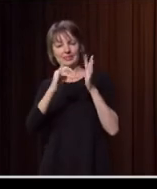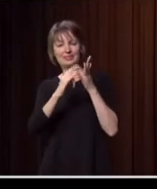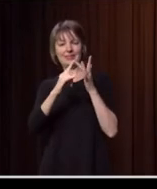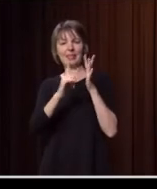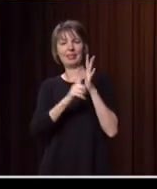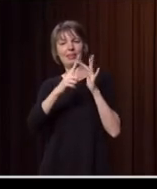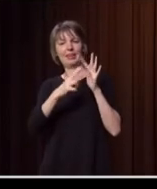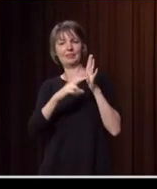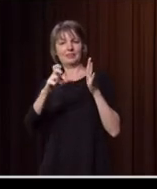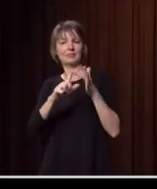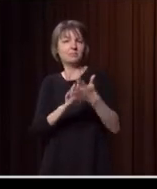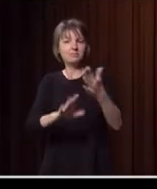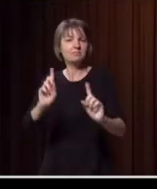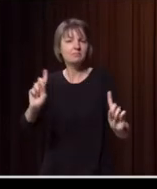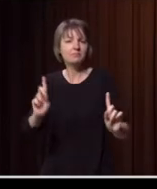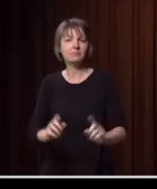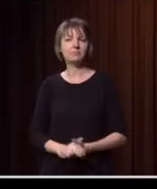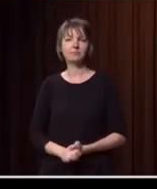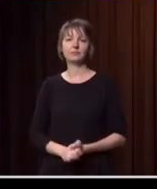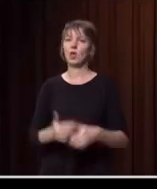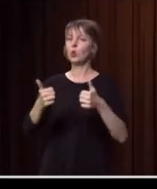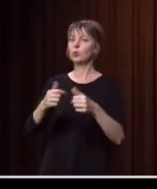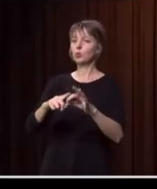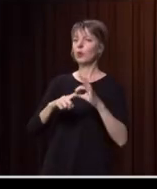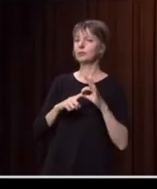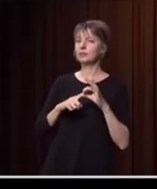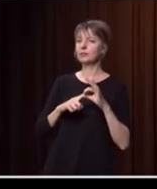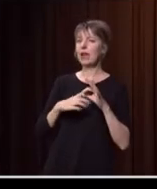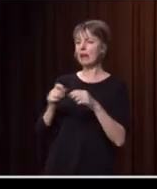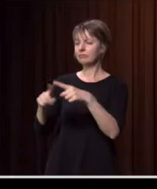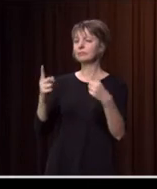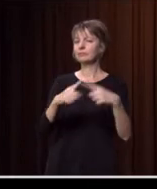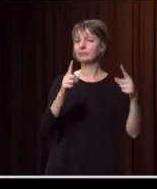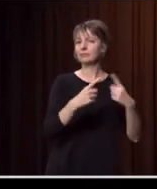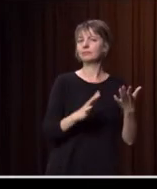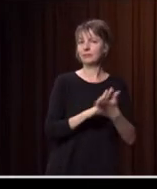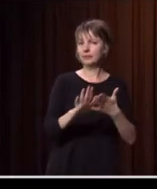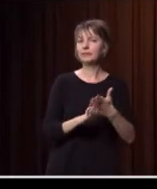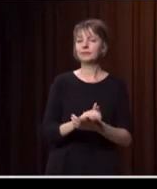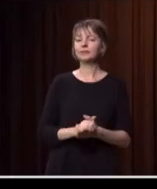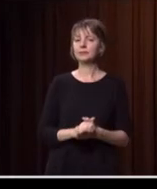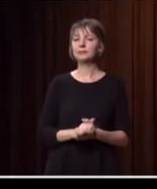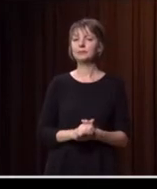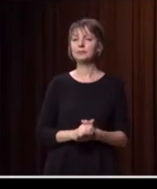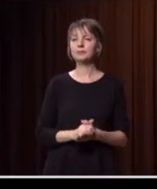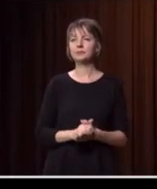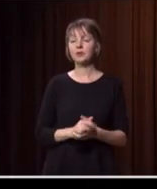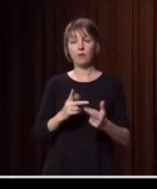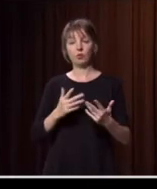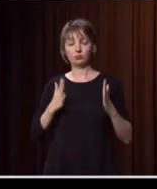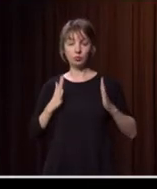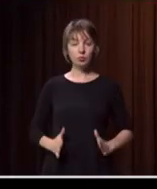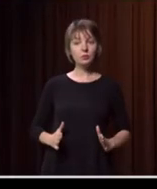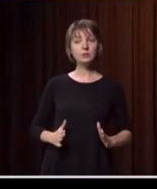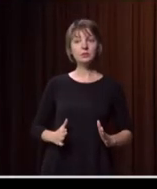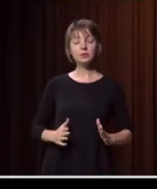That's a great question. There are many different definitions of resilience. And I guess at a human level, as well